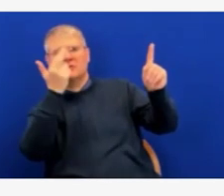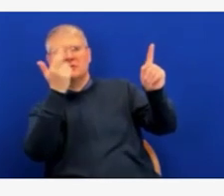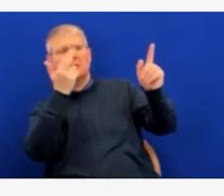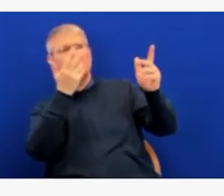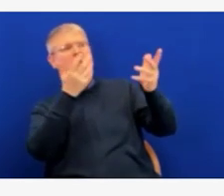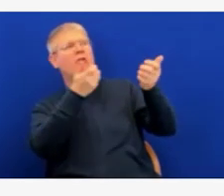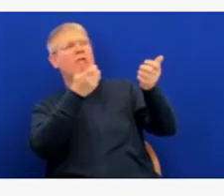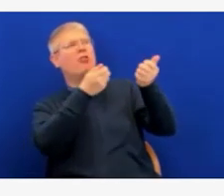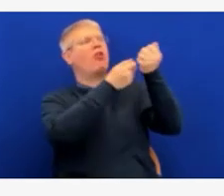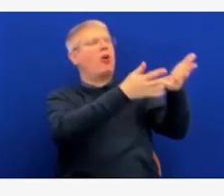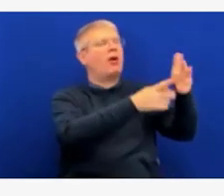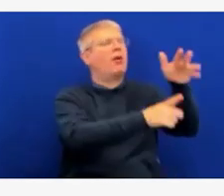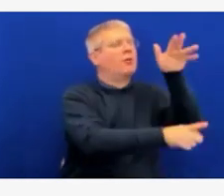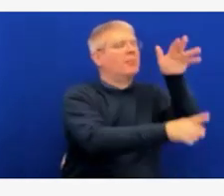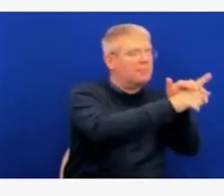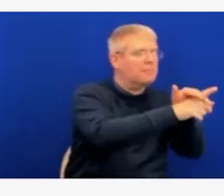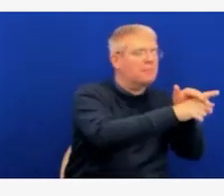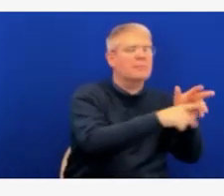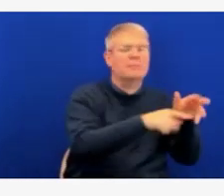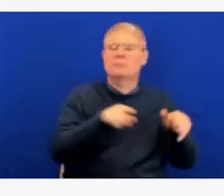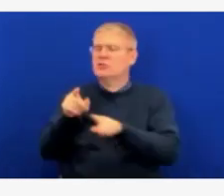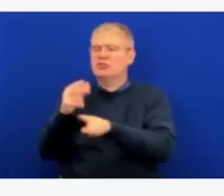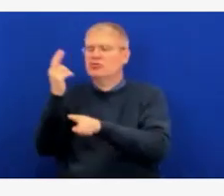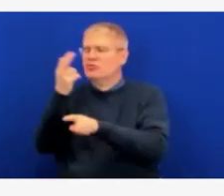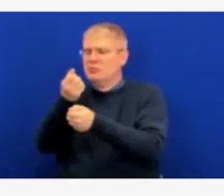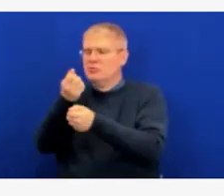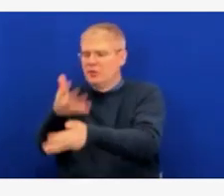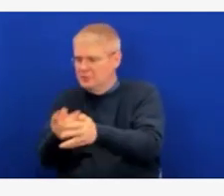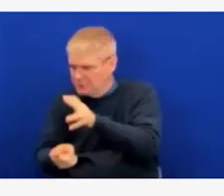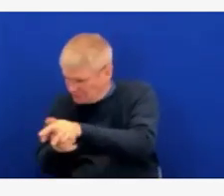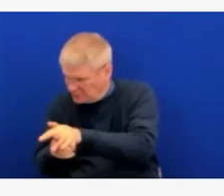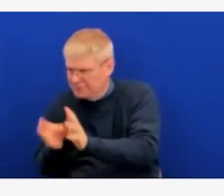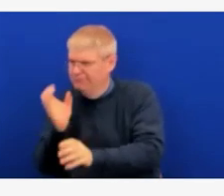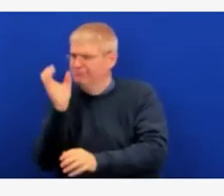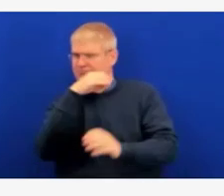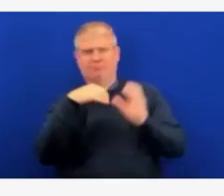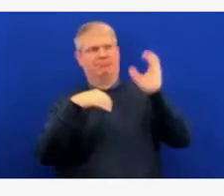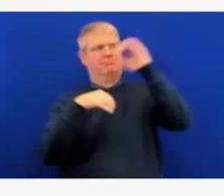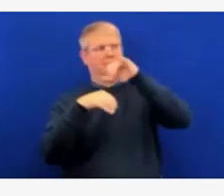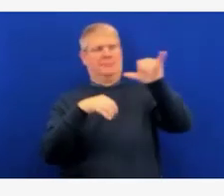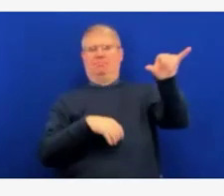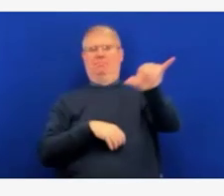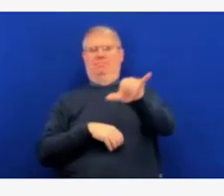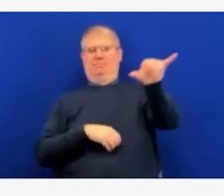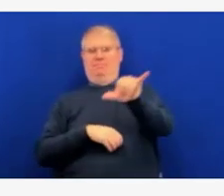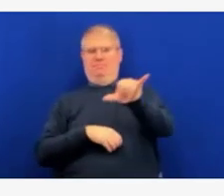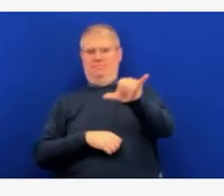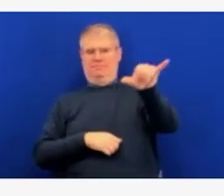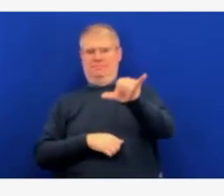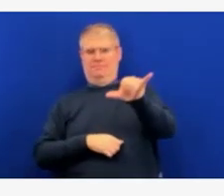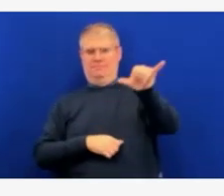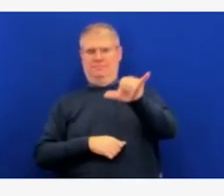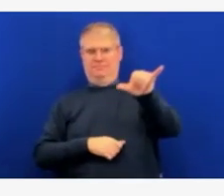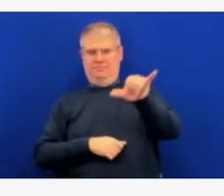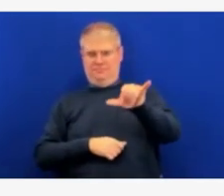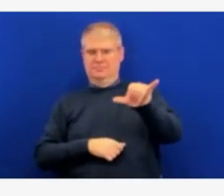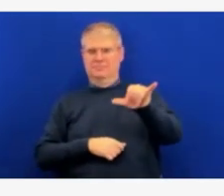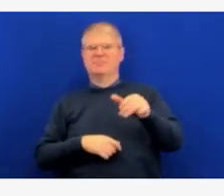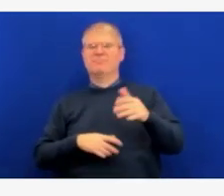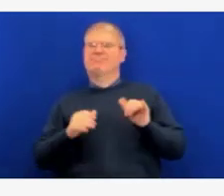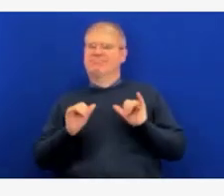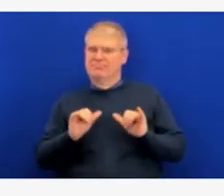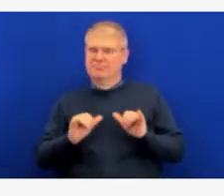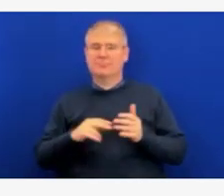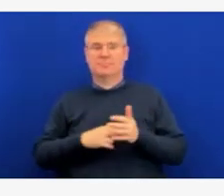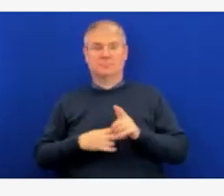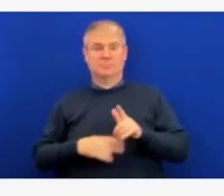recognize that the viral illness by itself is not the only danger to these little guys. And this is actually the bigger concern. And then the